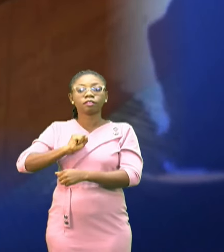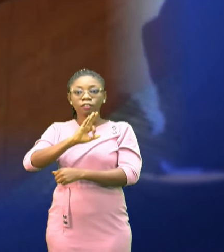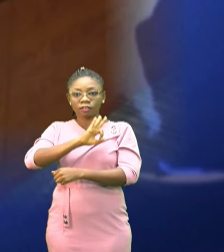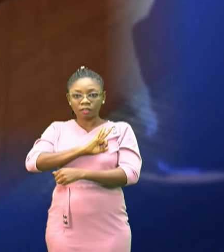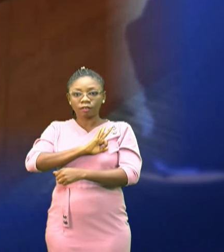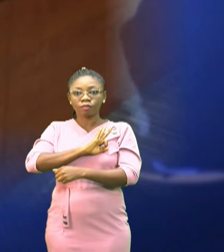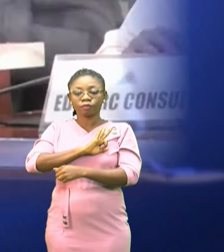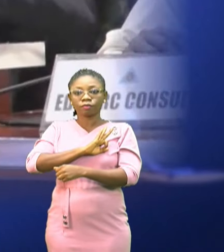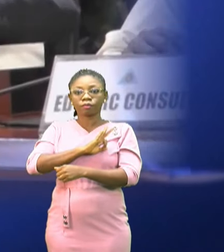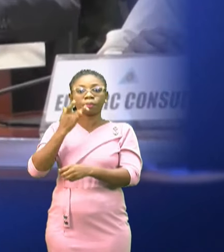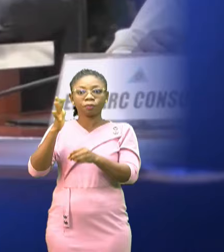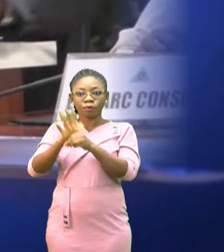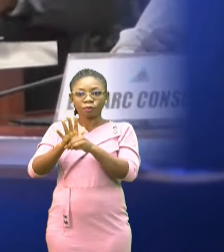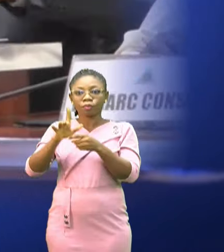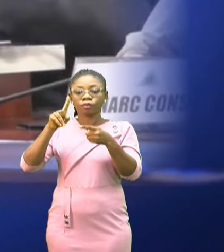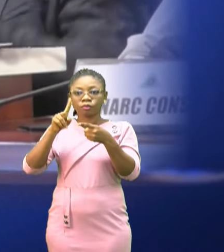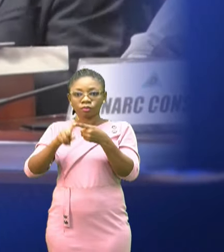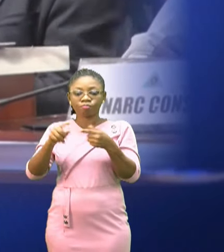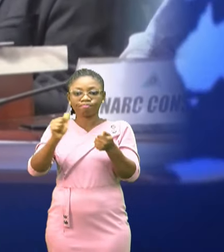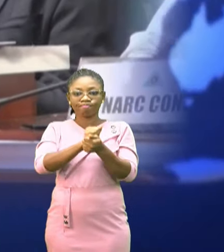terrorists out of their hidings.